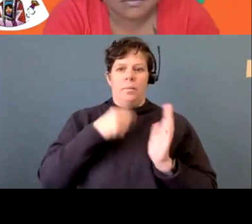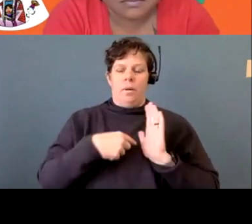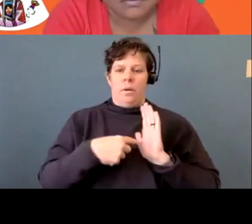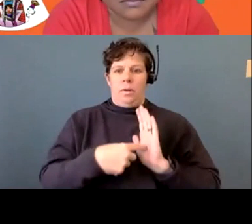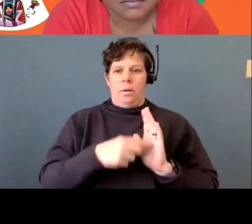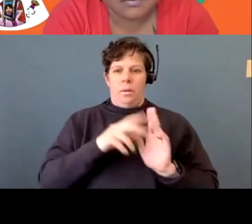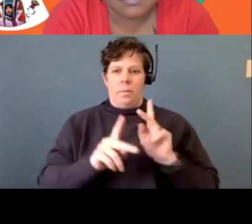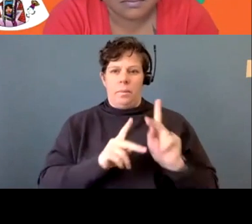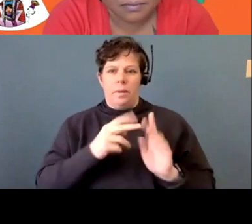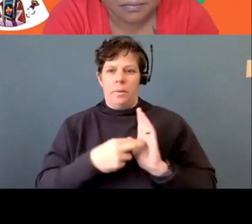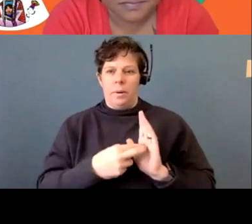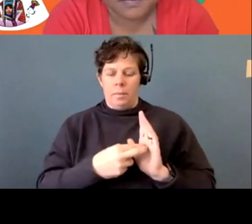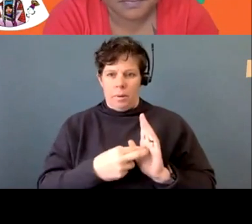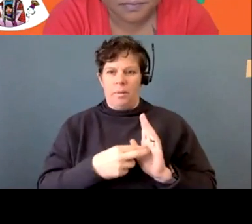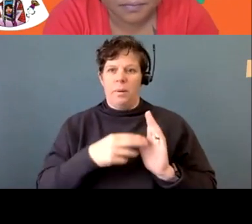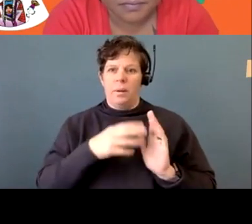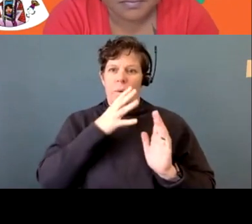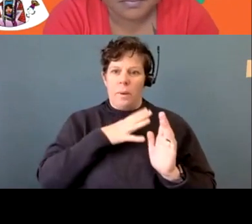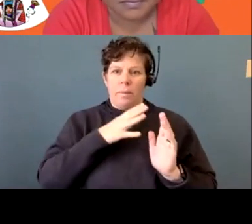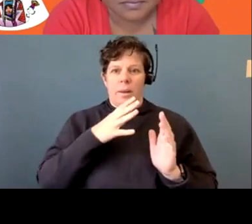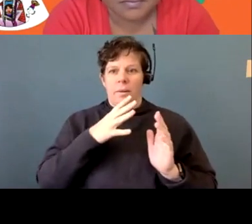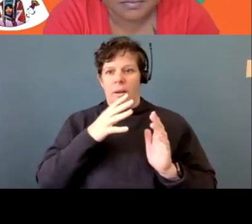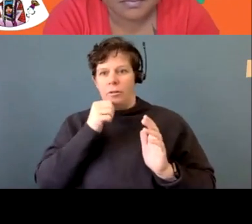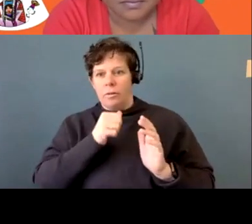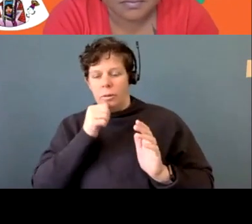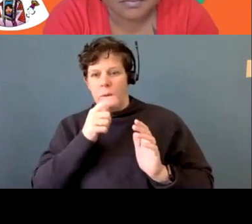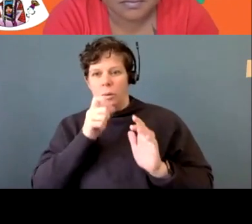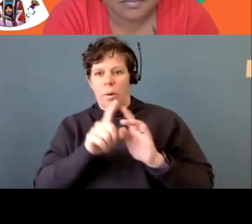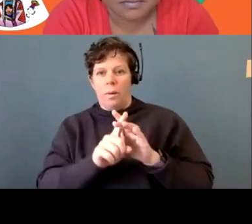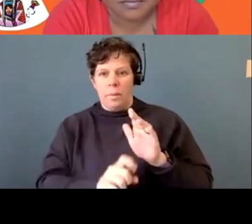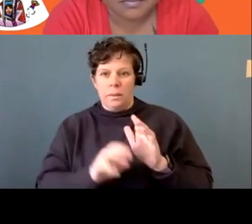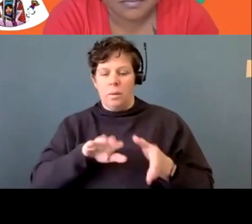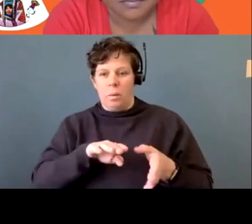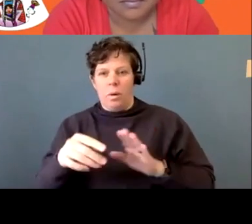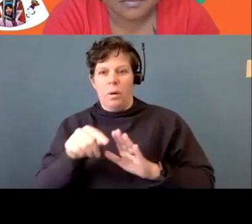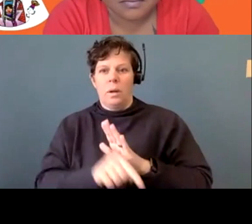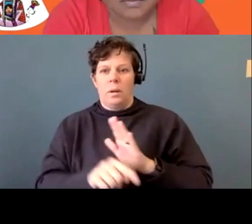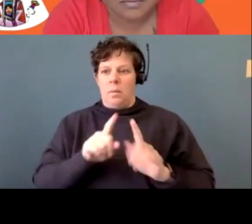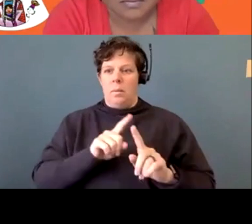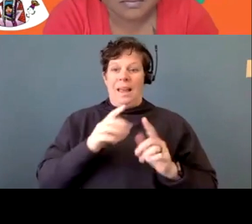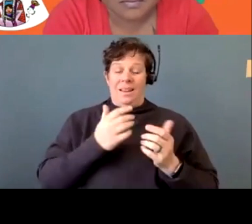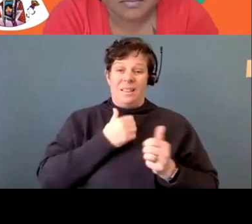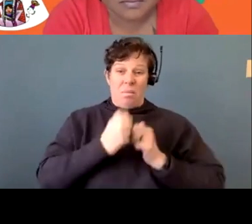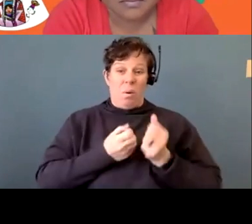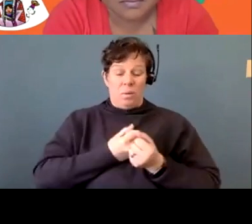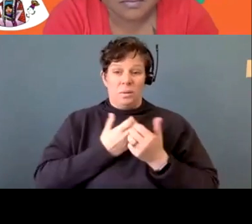emotionally draining, but we do it because we, we want to continue to raise awareness for this issue.